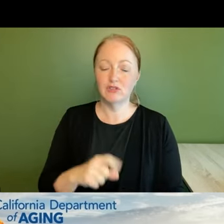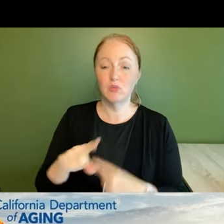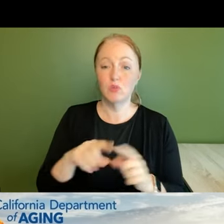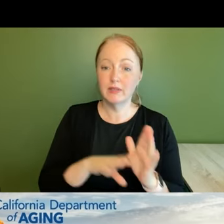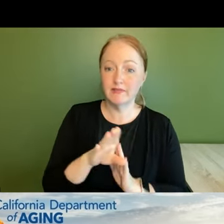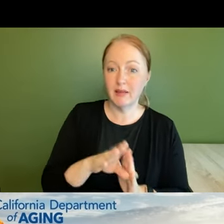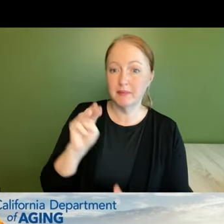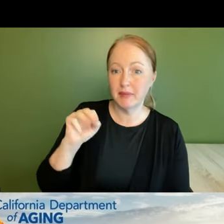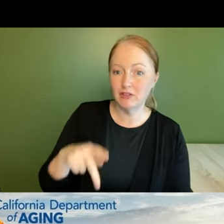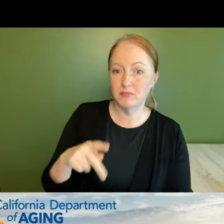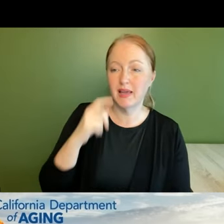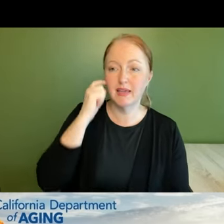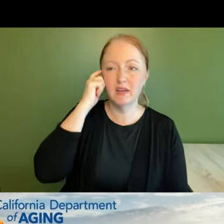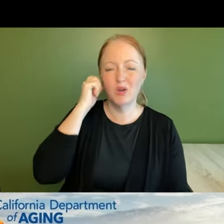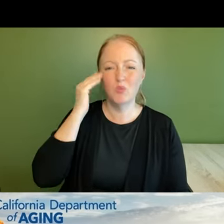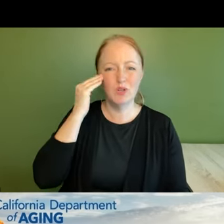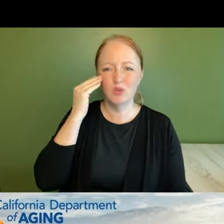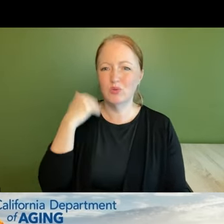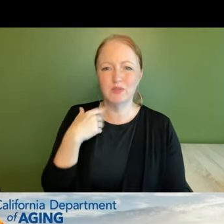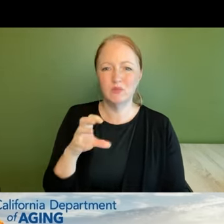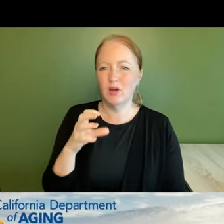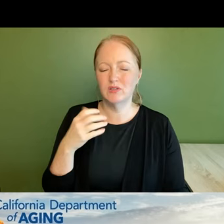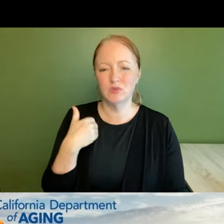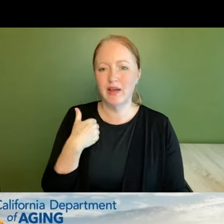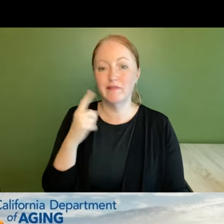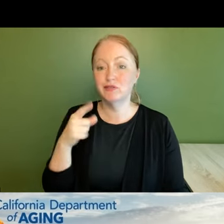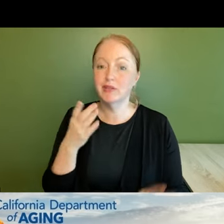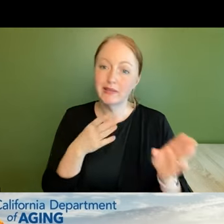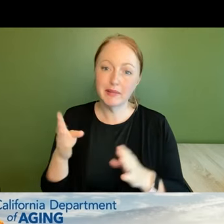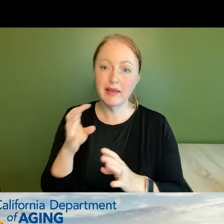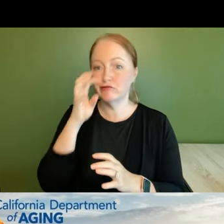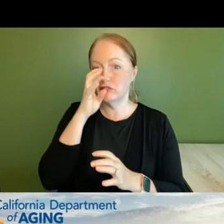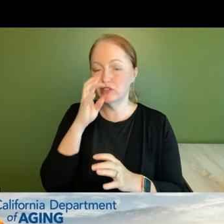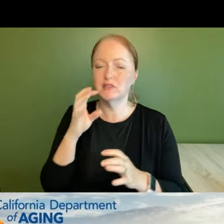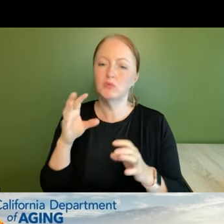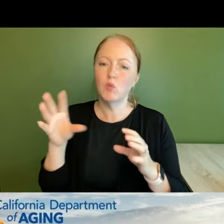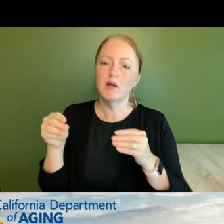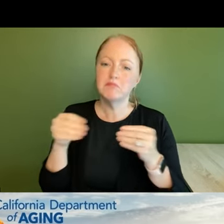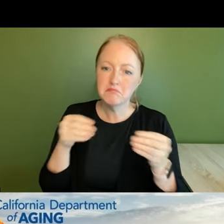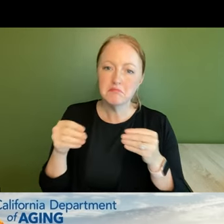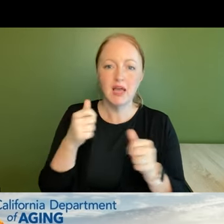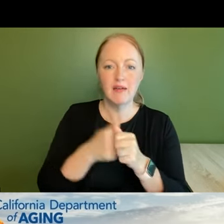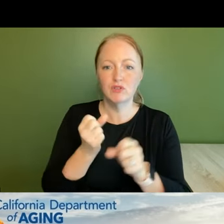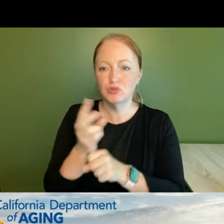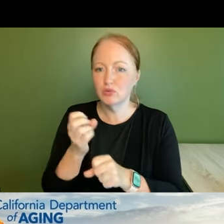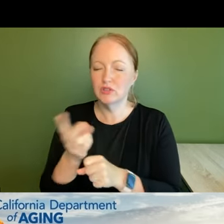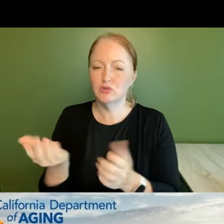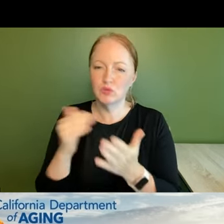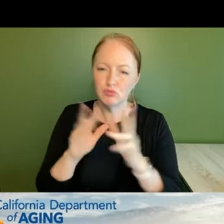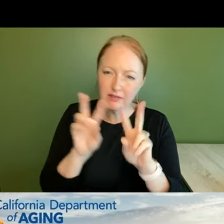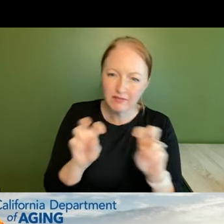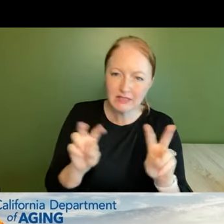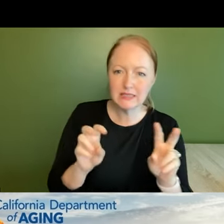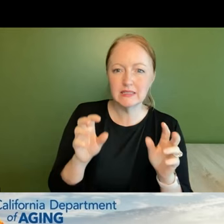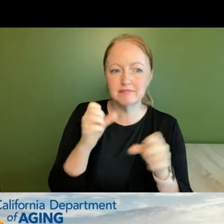master plan you know we we knew we didn't want to have just a plan that is rigid it's flexible and every two years we revisit it and we